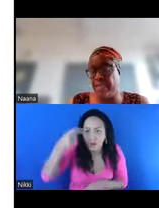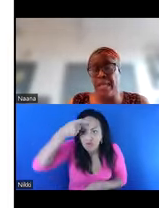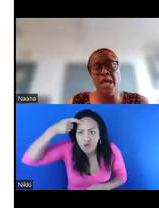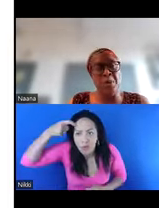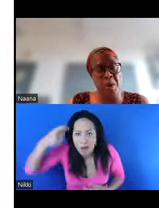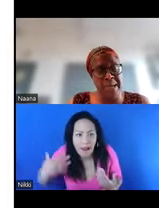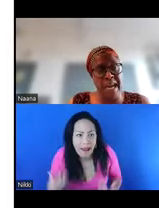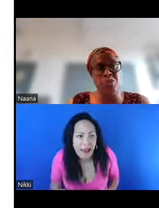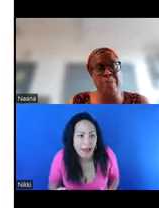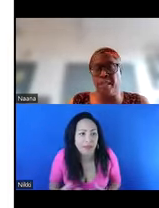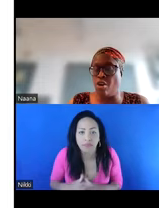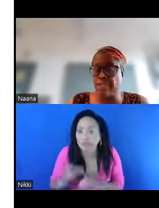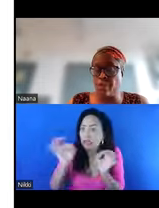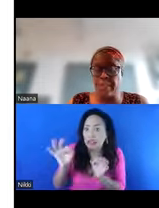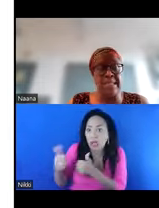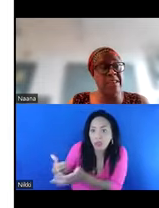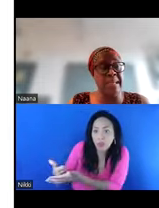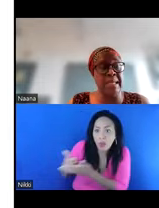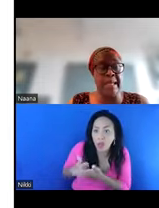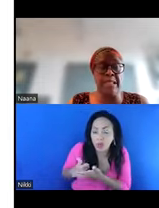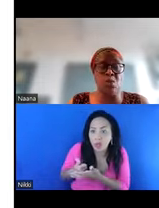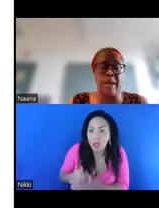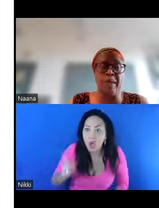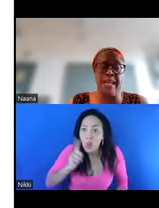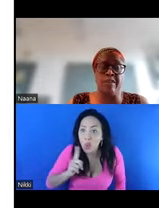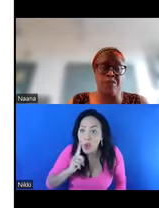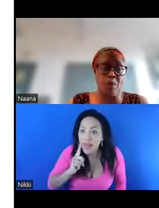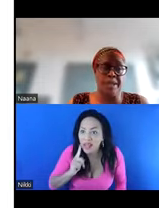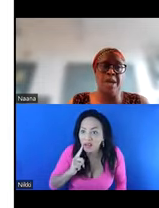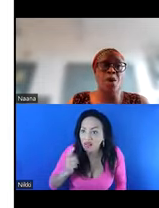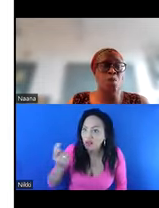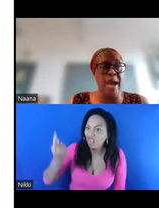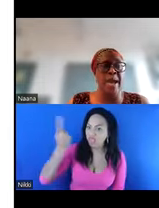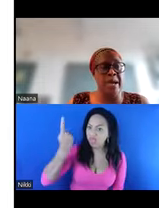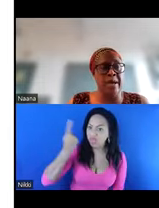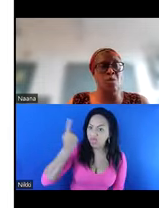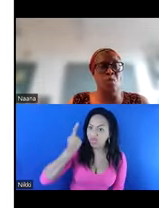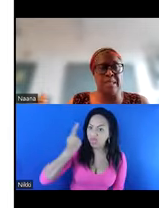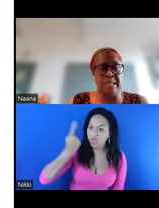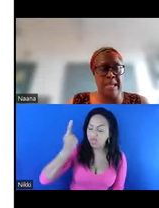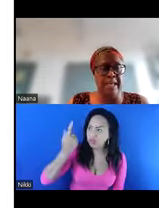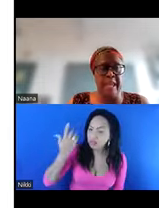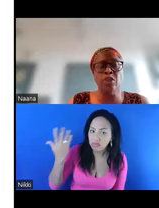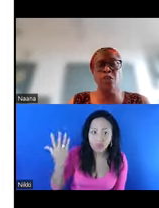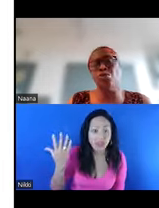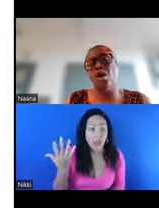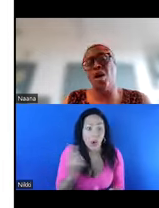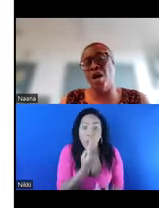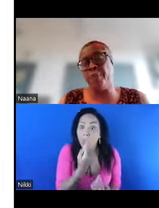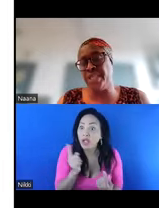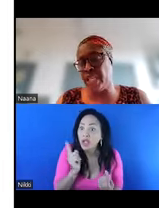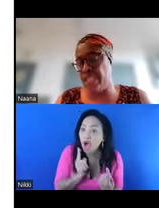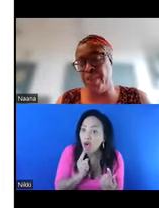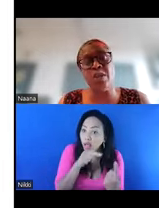safeguarding. The women have to bear the consequences, even in a case where we had at Forward, where a girl was taken into